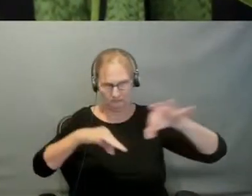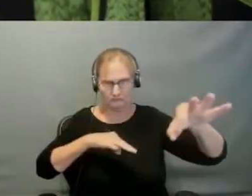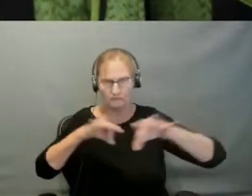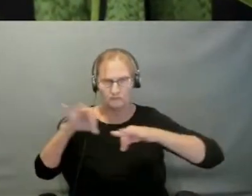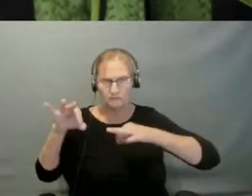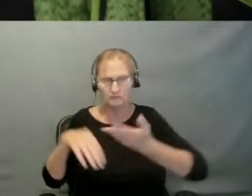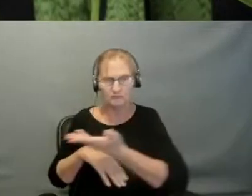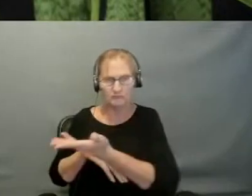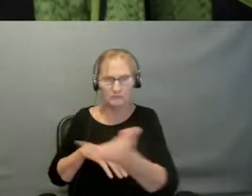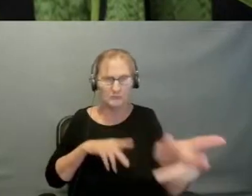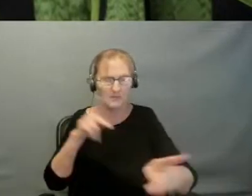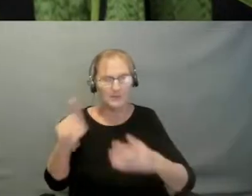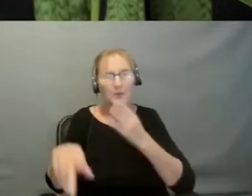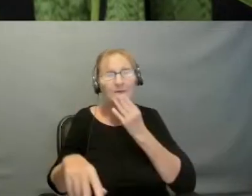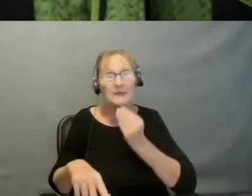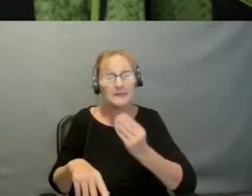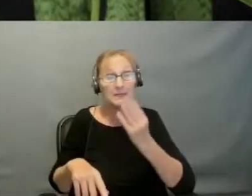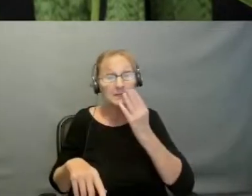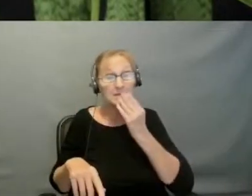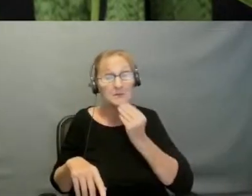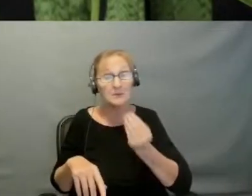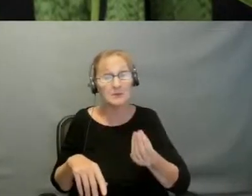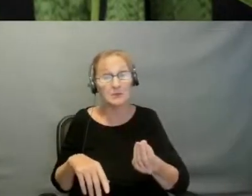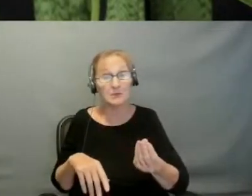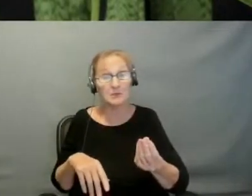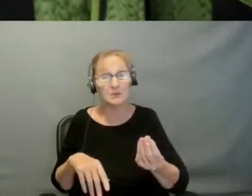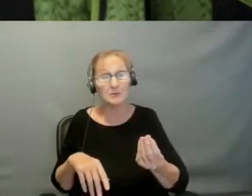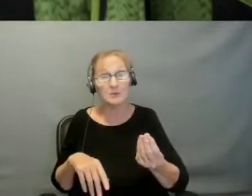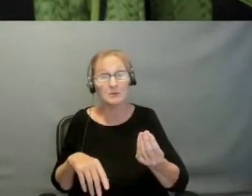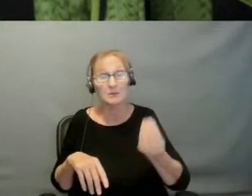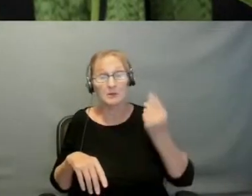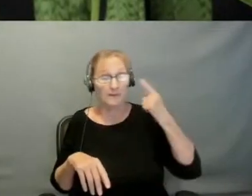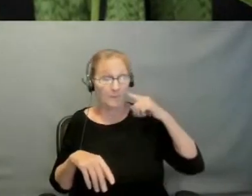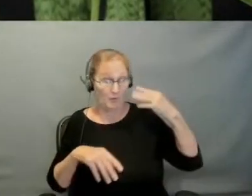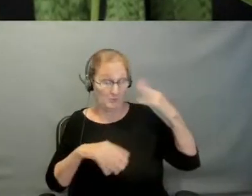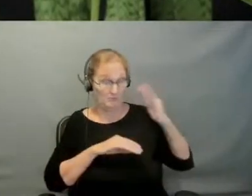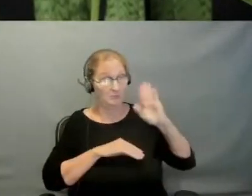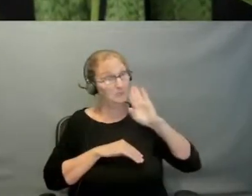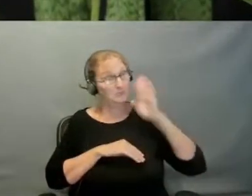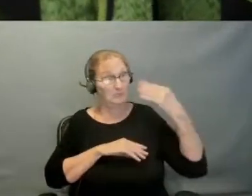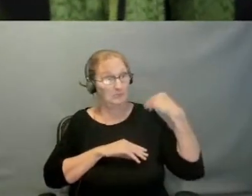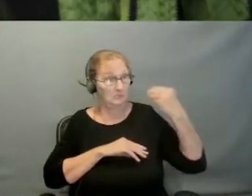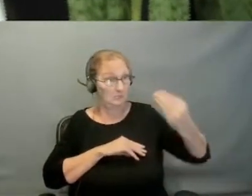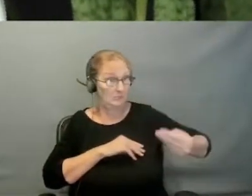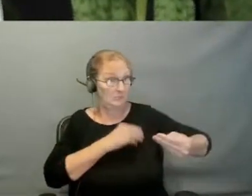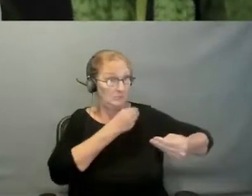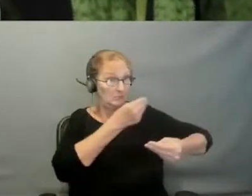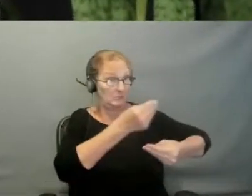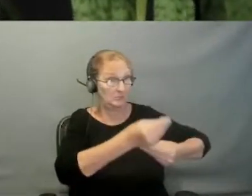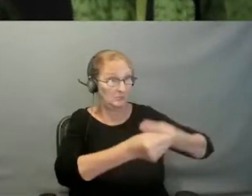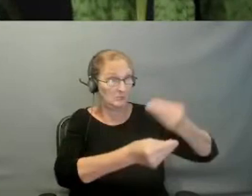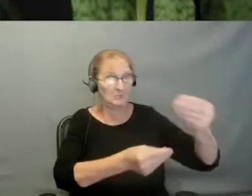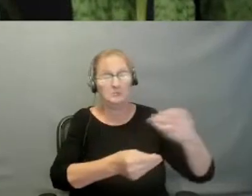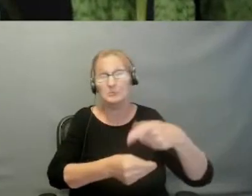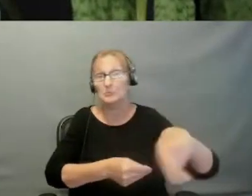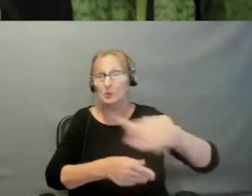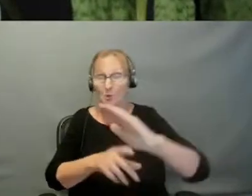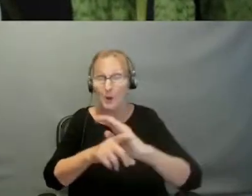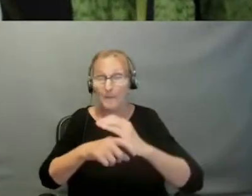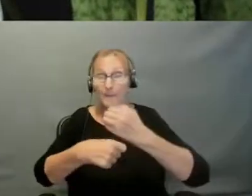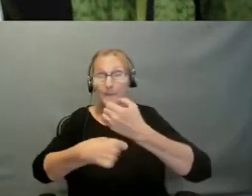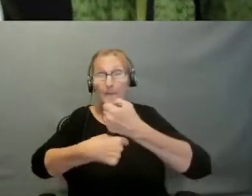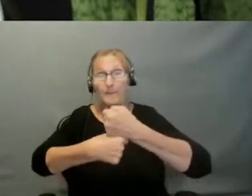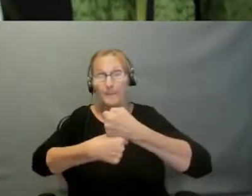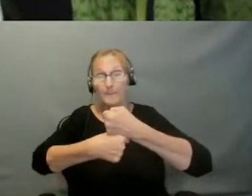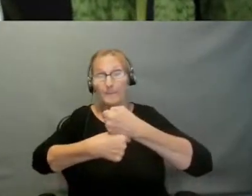Israel. Throughout the generations to come, you must make tassels for the hymns